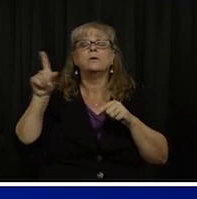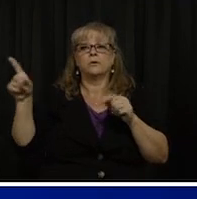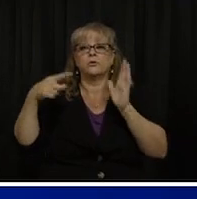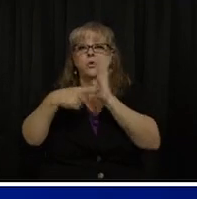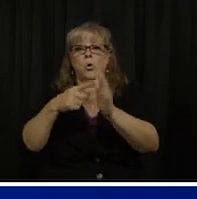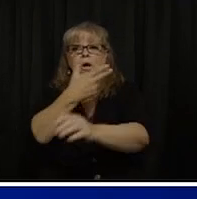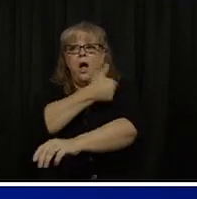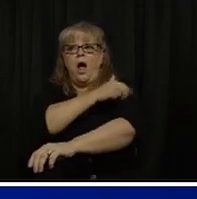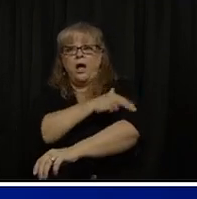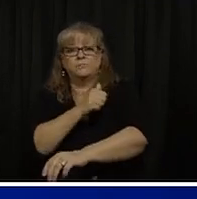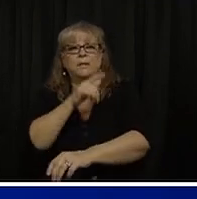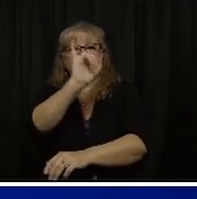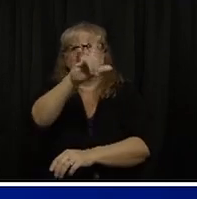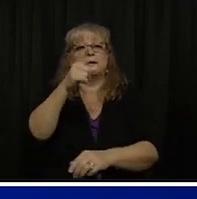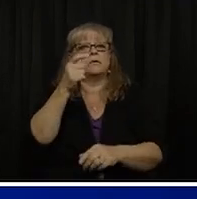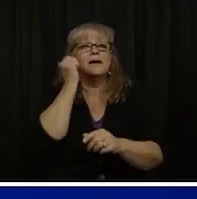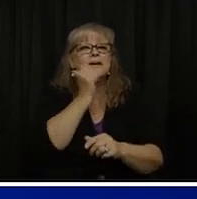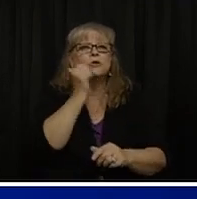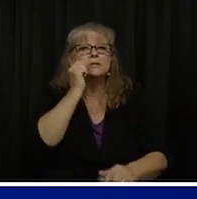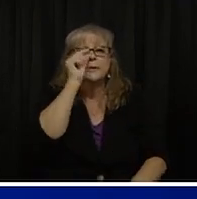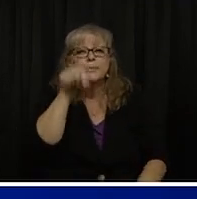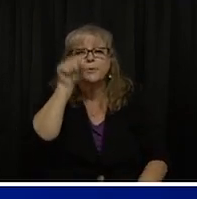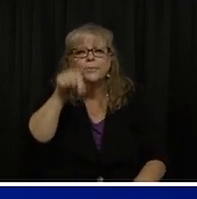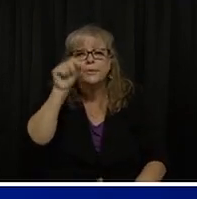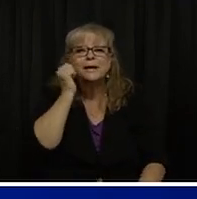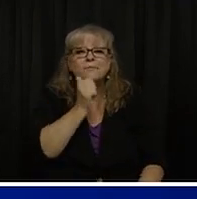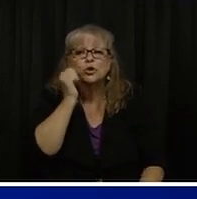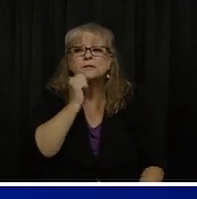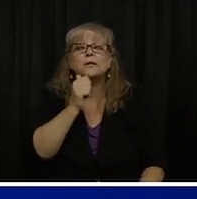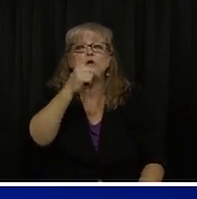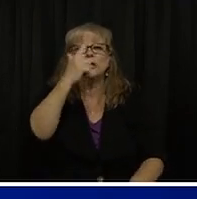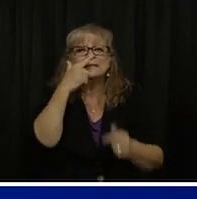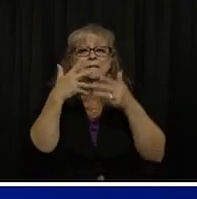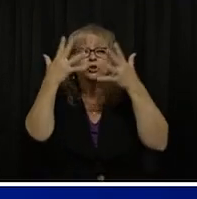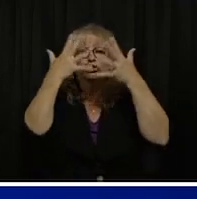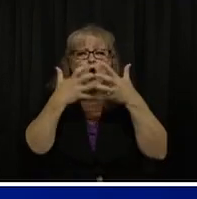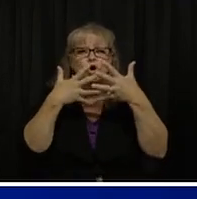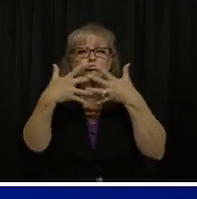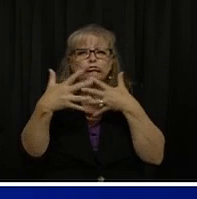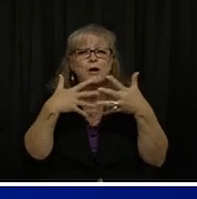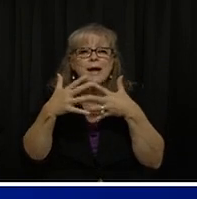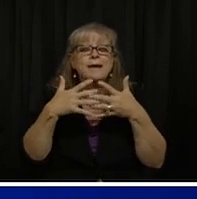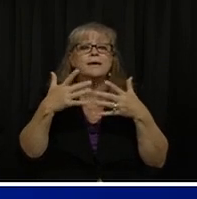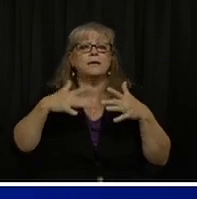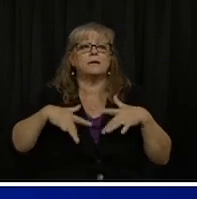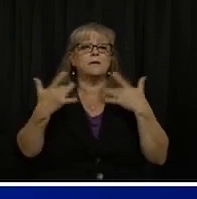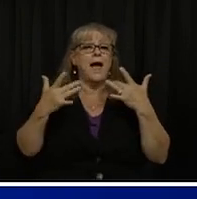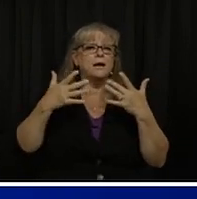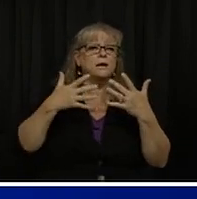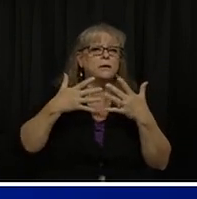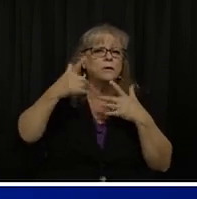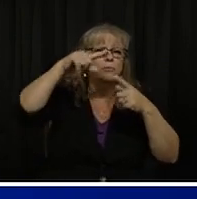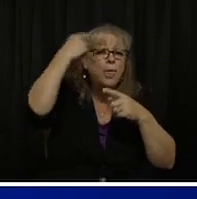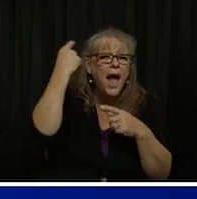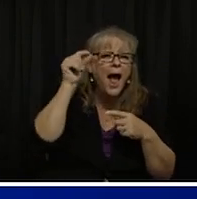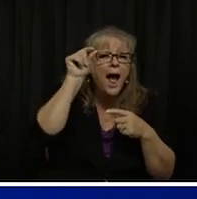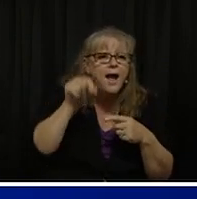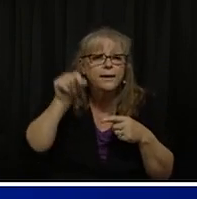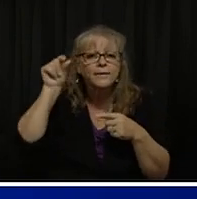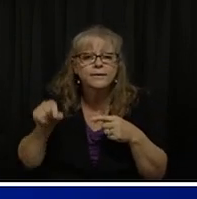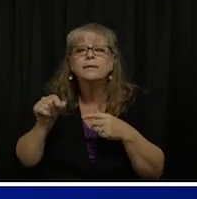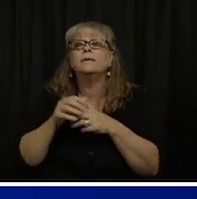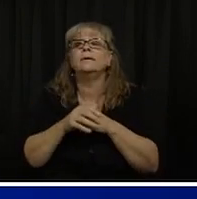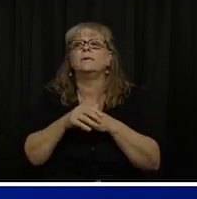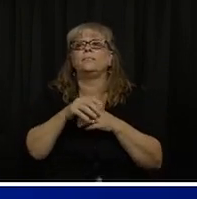day, and each of the colorful lines represents a different level of growth rate. So if you look at the red line, that